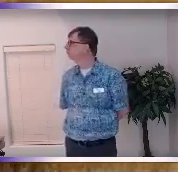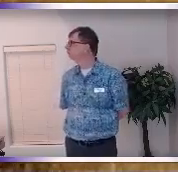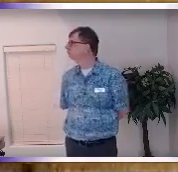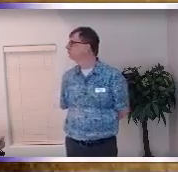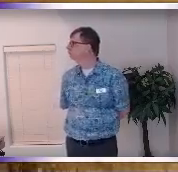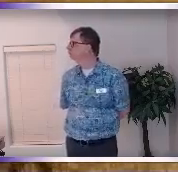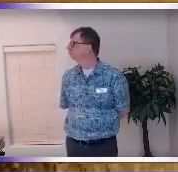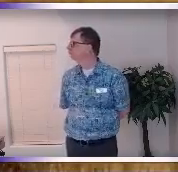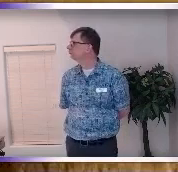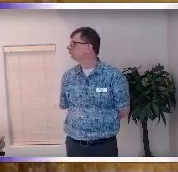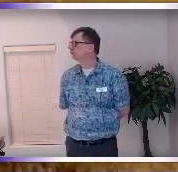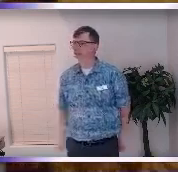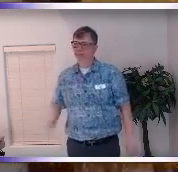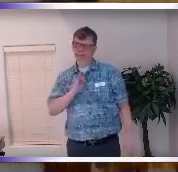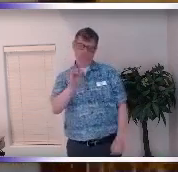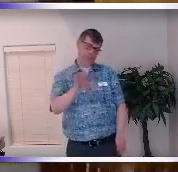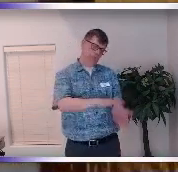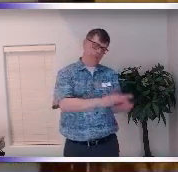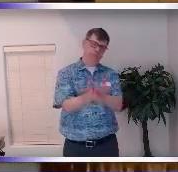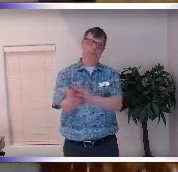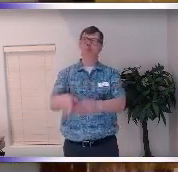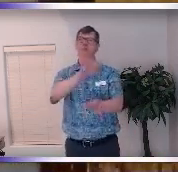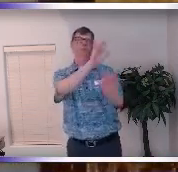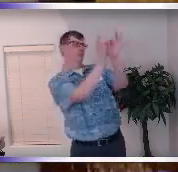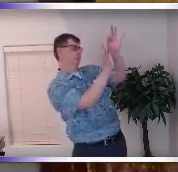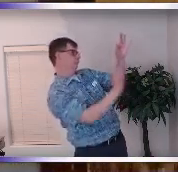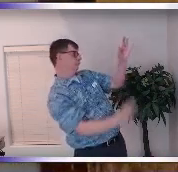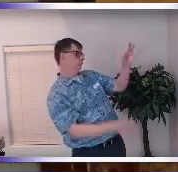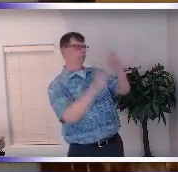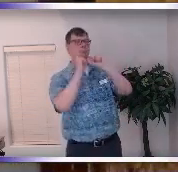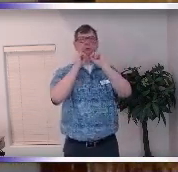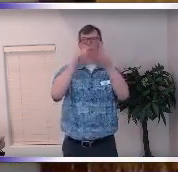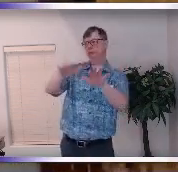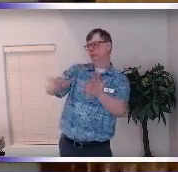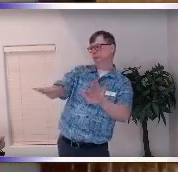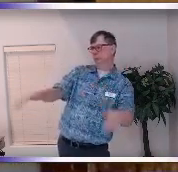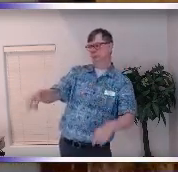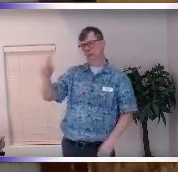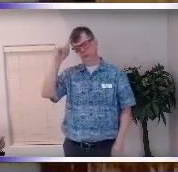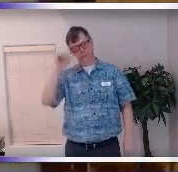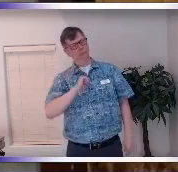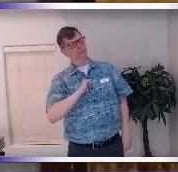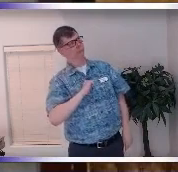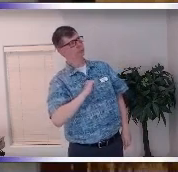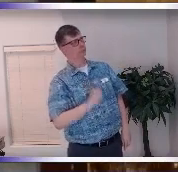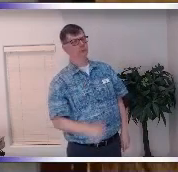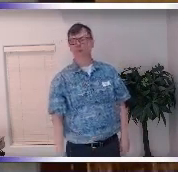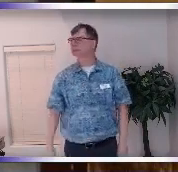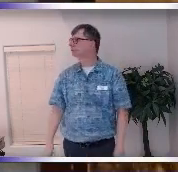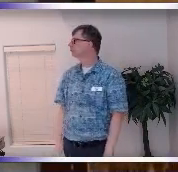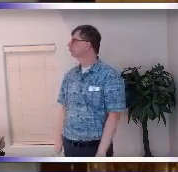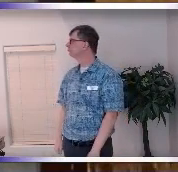cookie you know I love sugar cookies and decorating and so I'm saying it's for the kids but it's really for me because I like to eat them